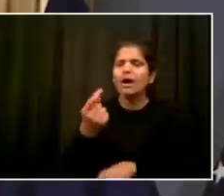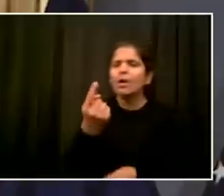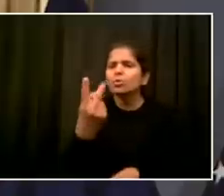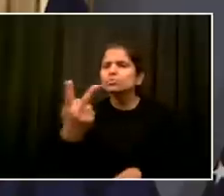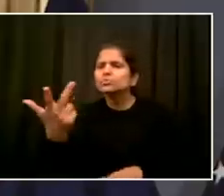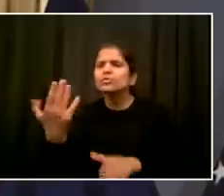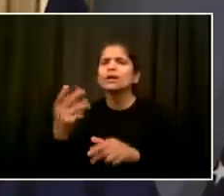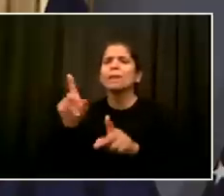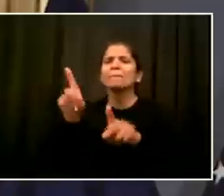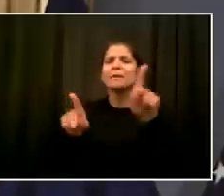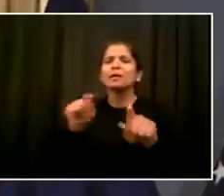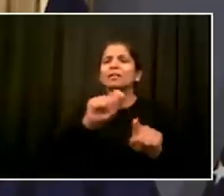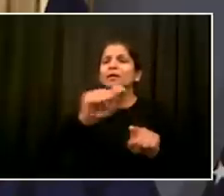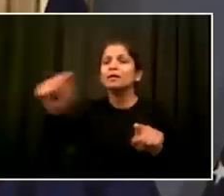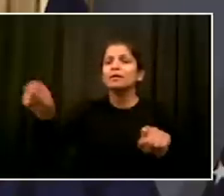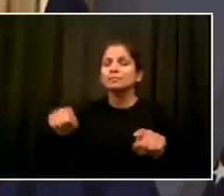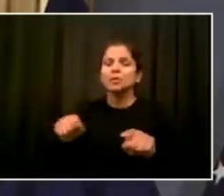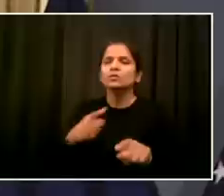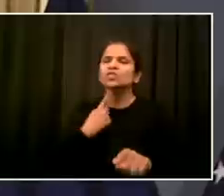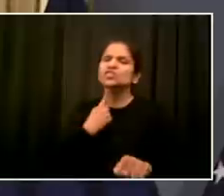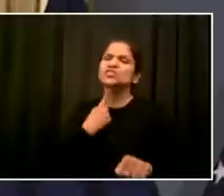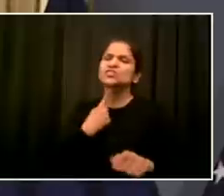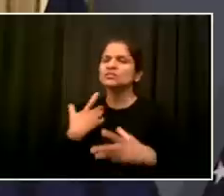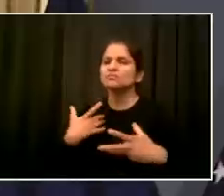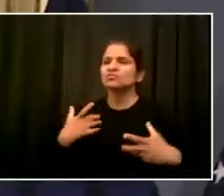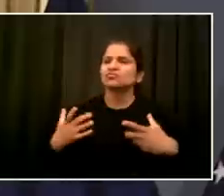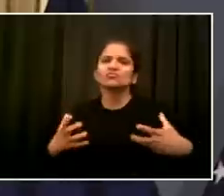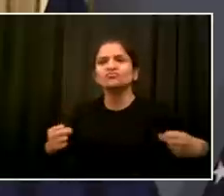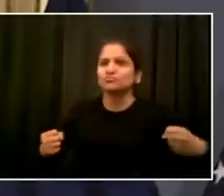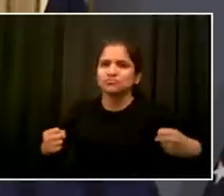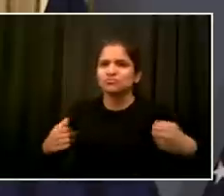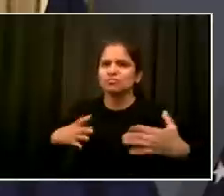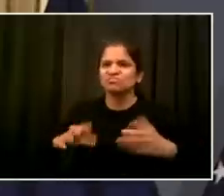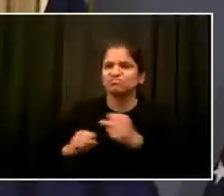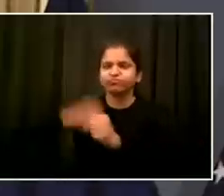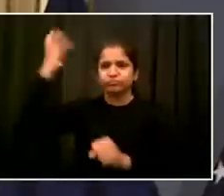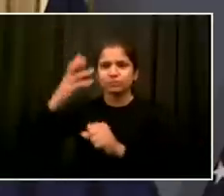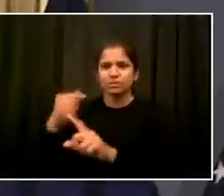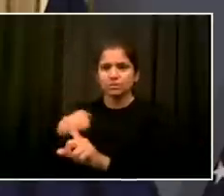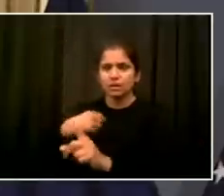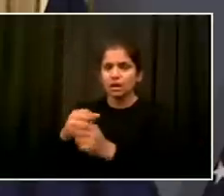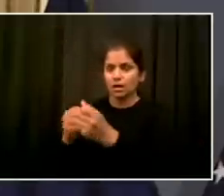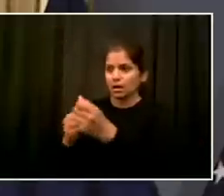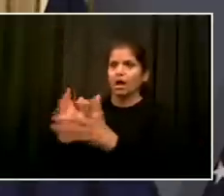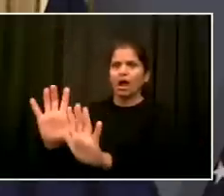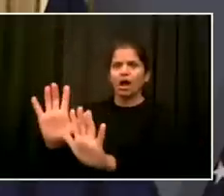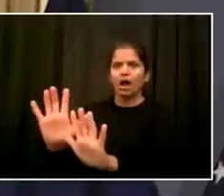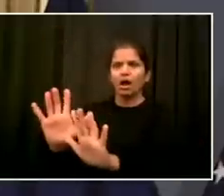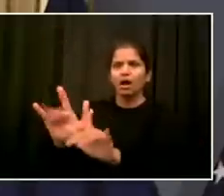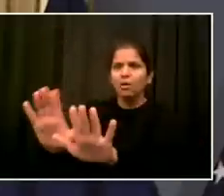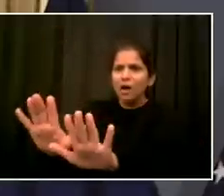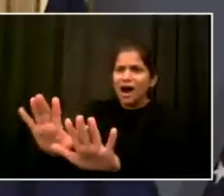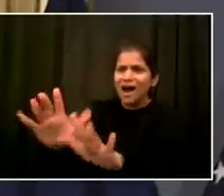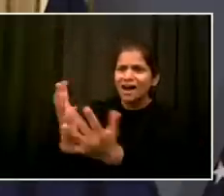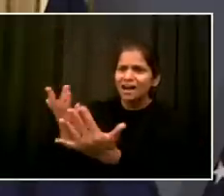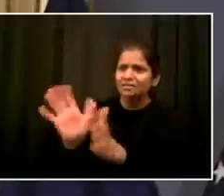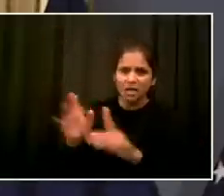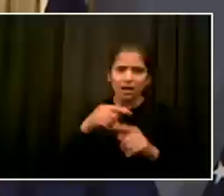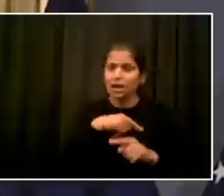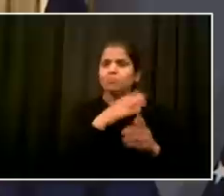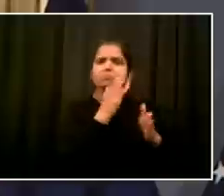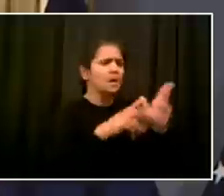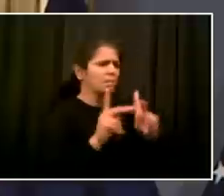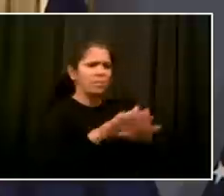with the vehicle. Again, you have to be in those officers' shoes. No one likes what they saw with that video, and I certainly didn't.